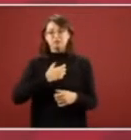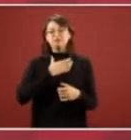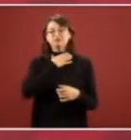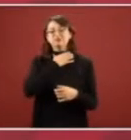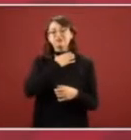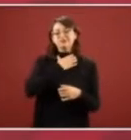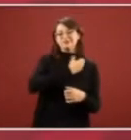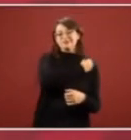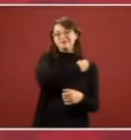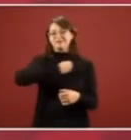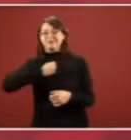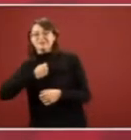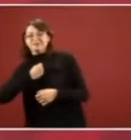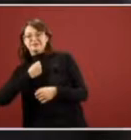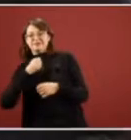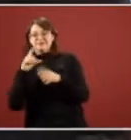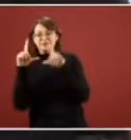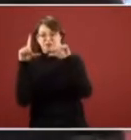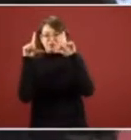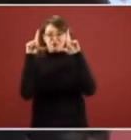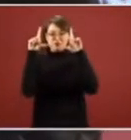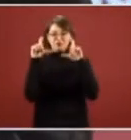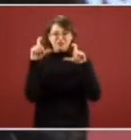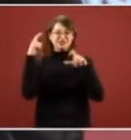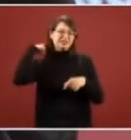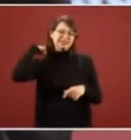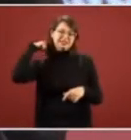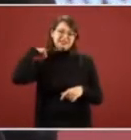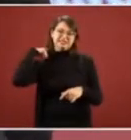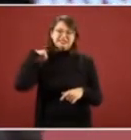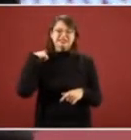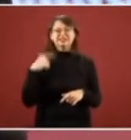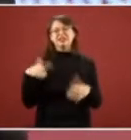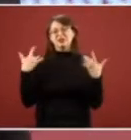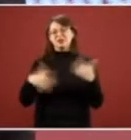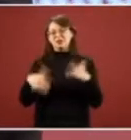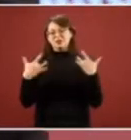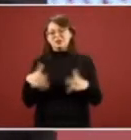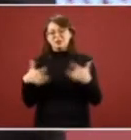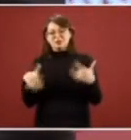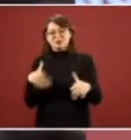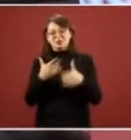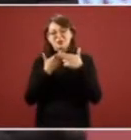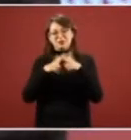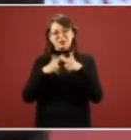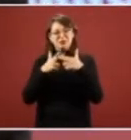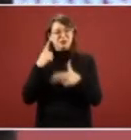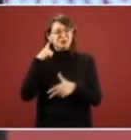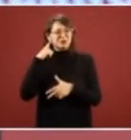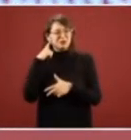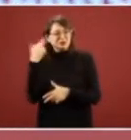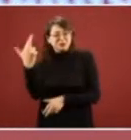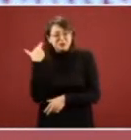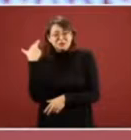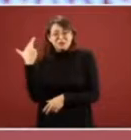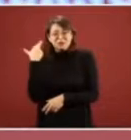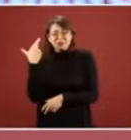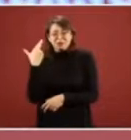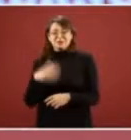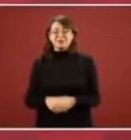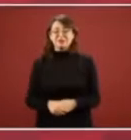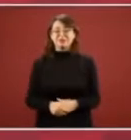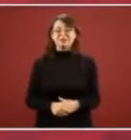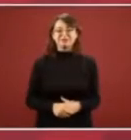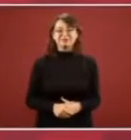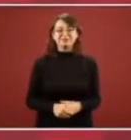like this the neck you hear grinding in the neck it